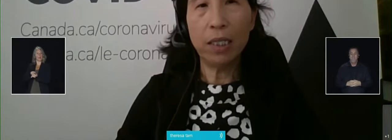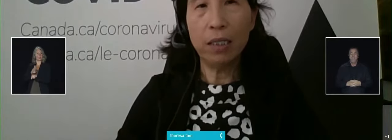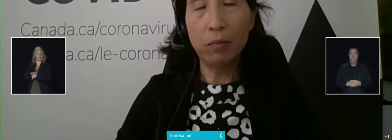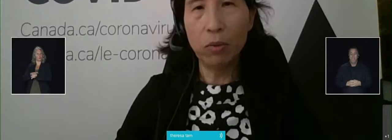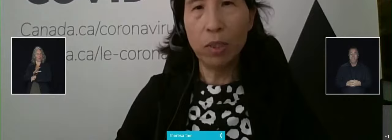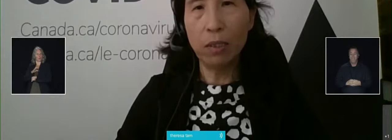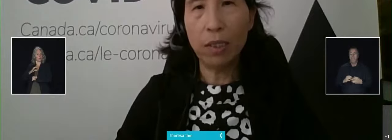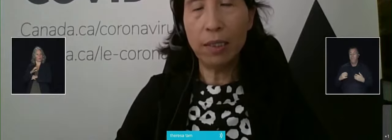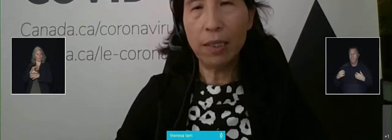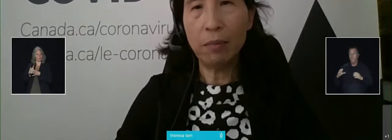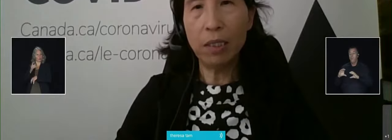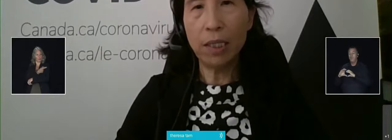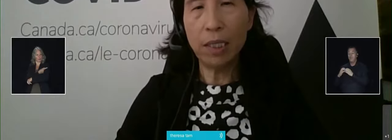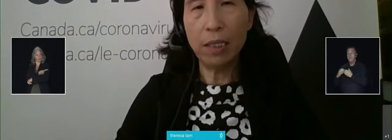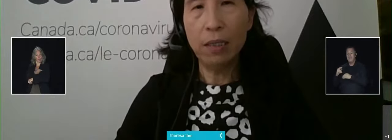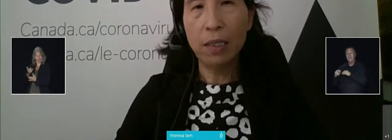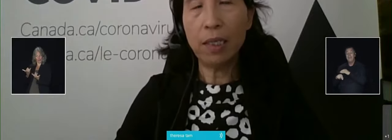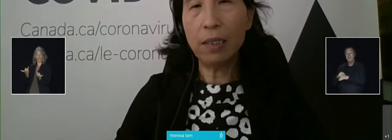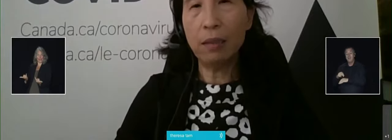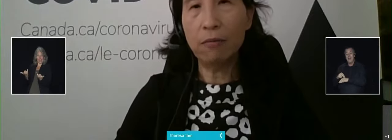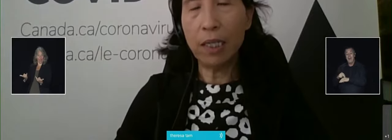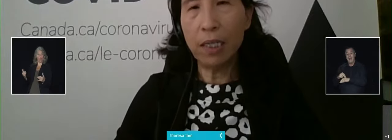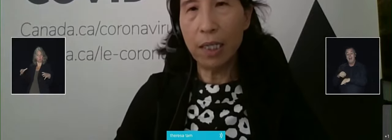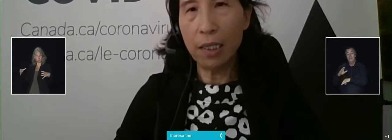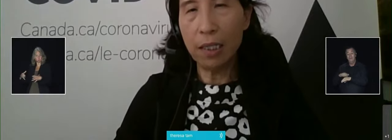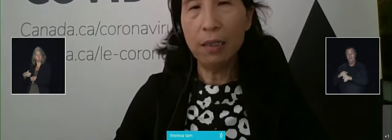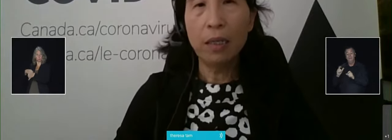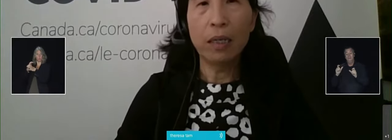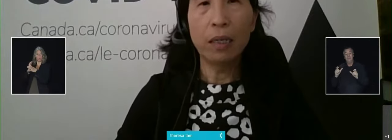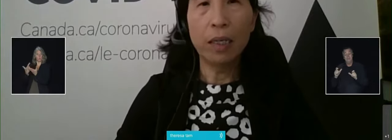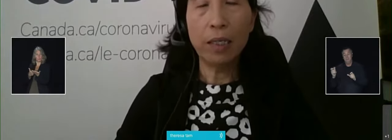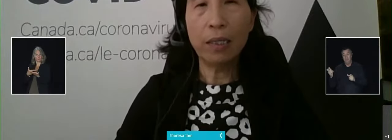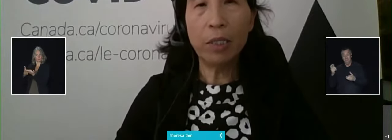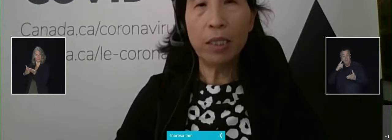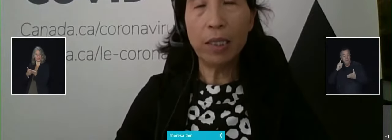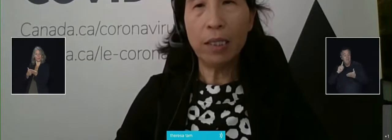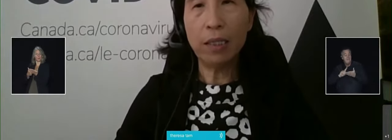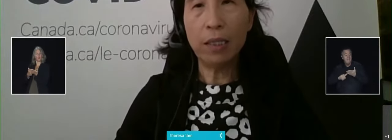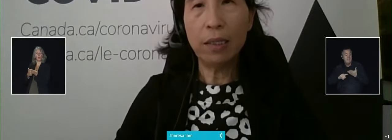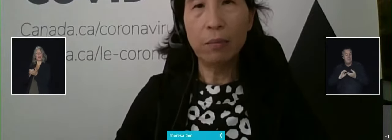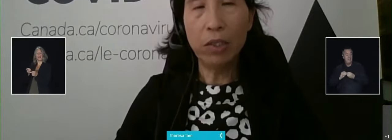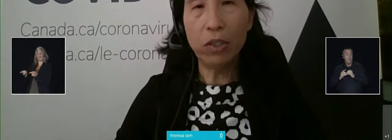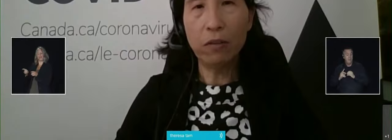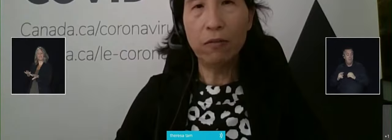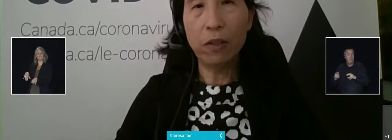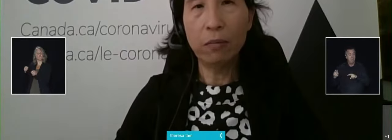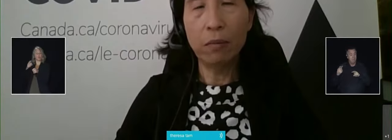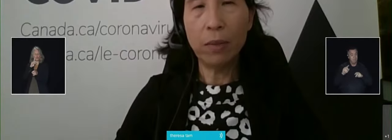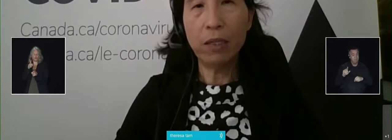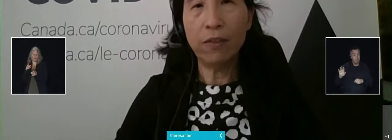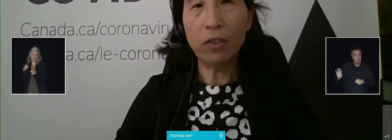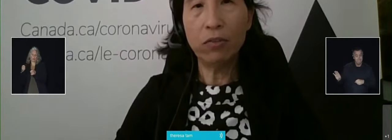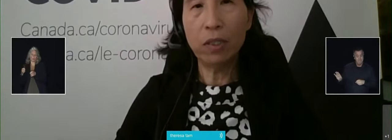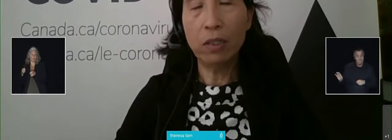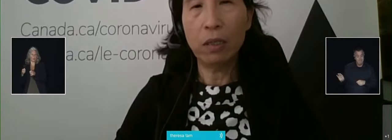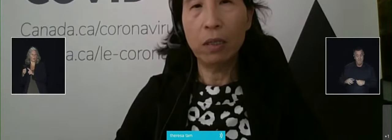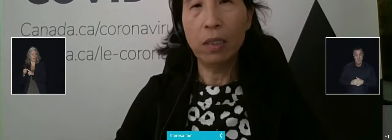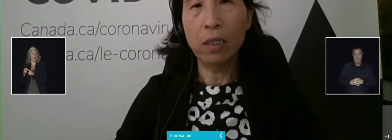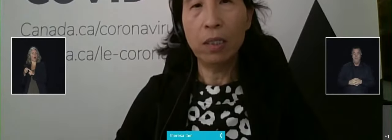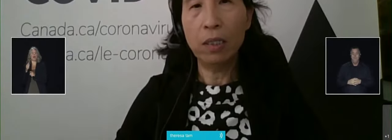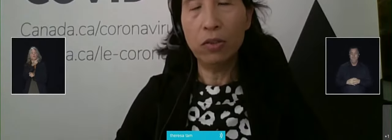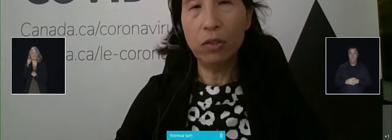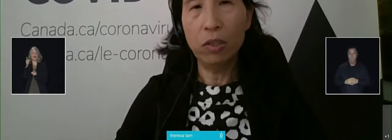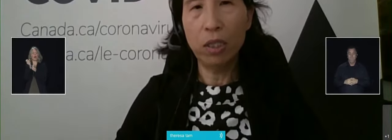right at this moment to examine the data. As is a regulator, examining the data submission from manufacturers